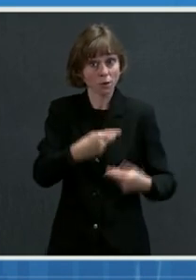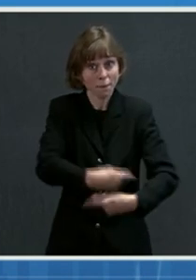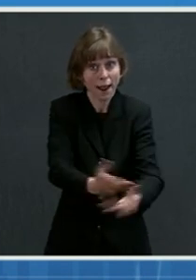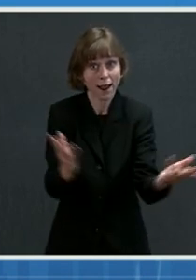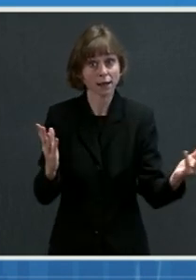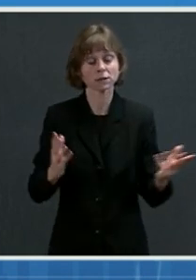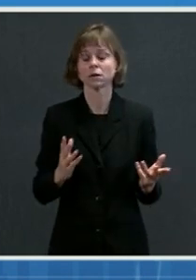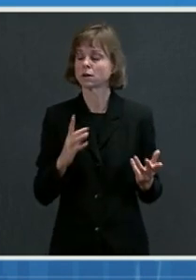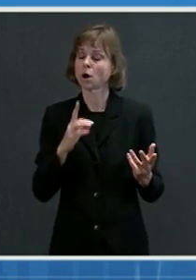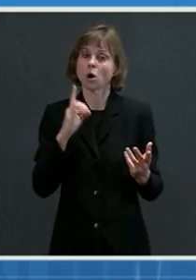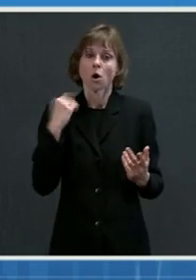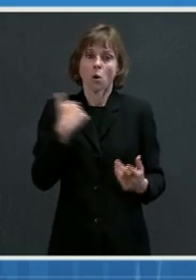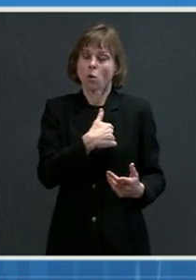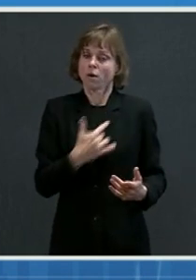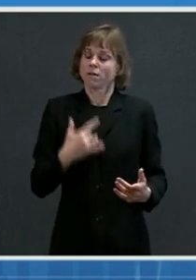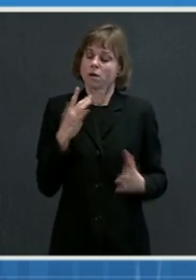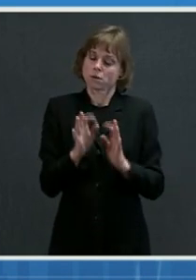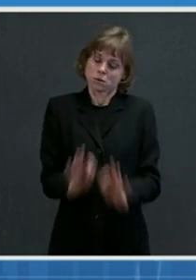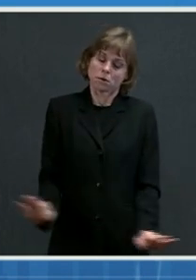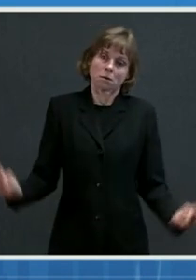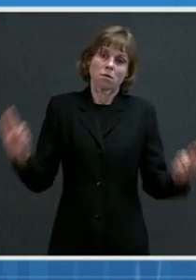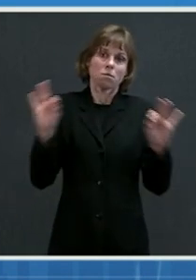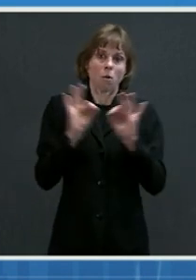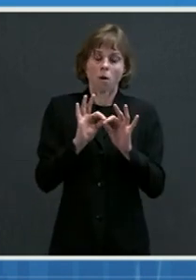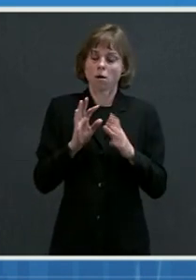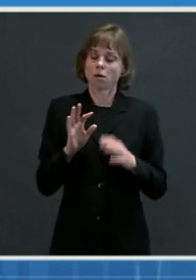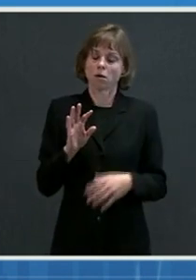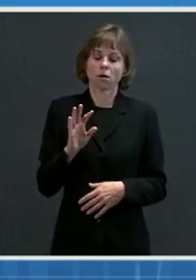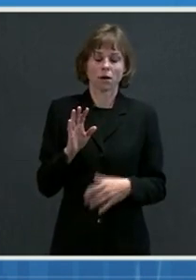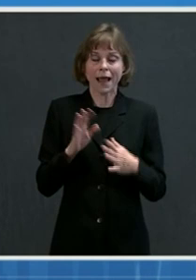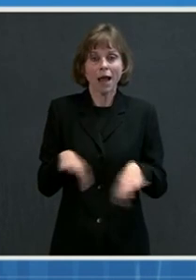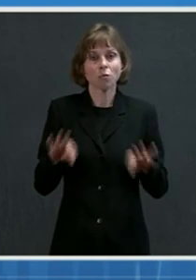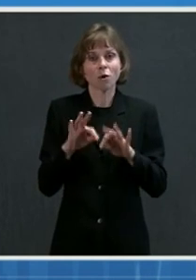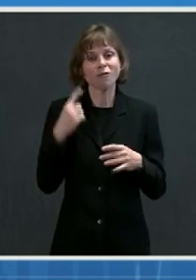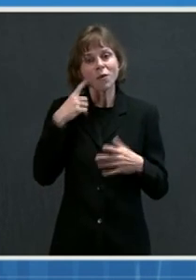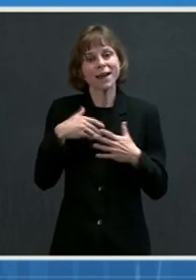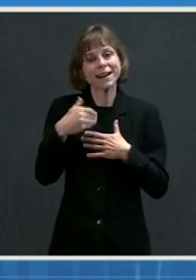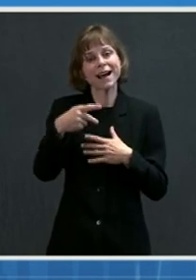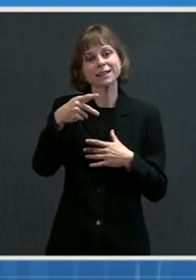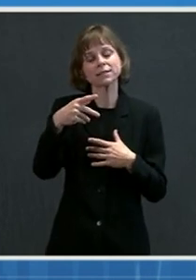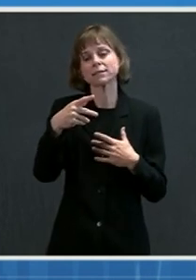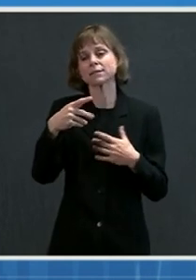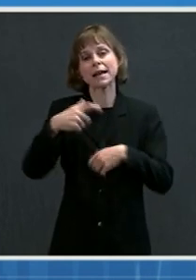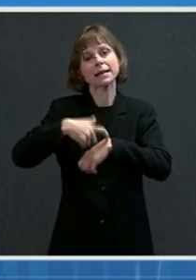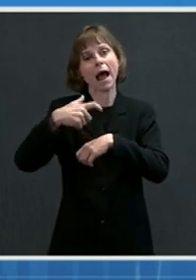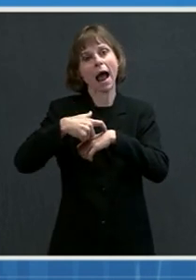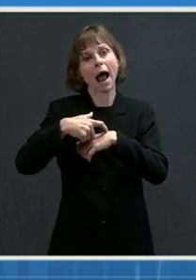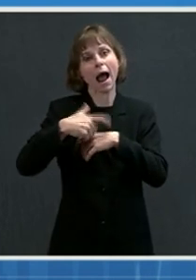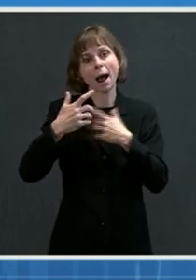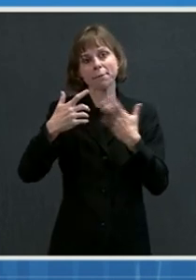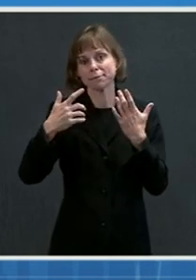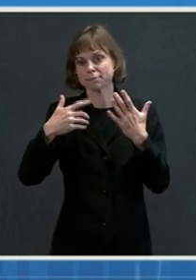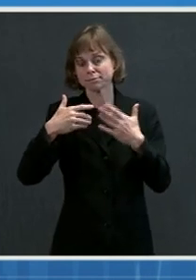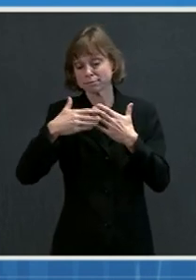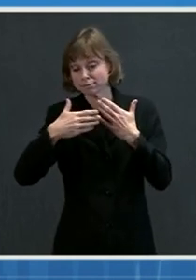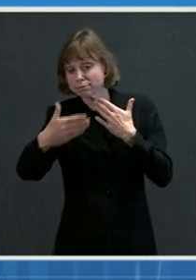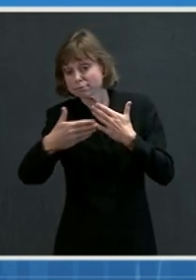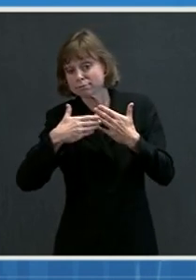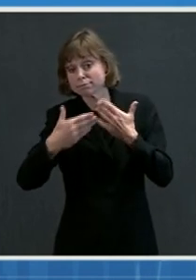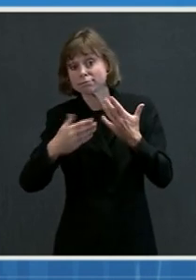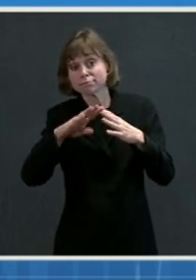over the next period of time, this is not forever, but the next period of time when the president has called for this, we know